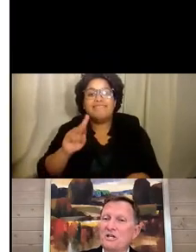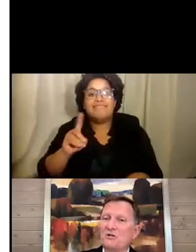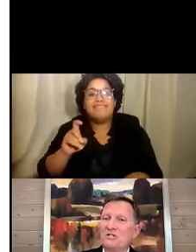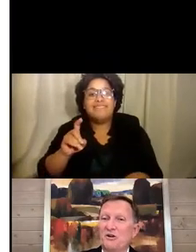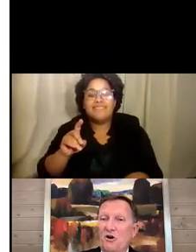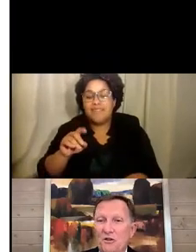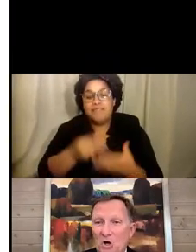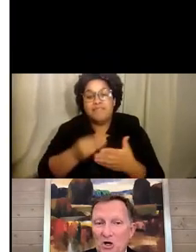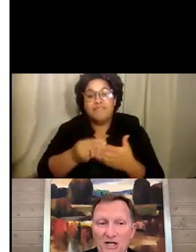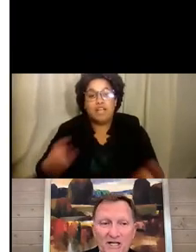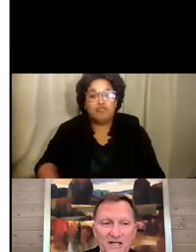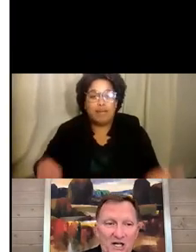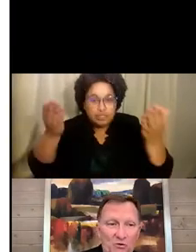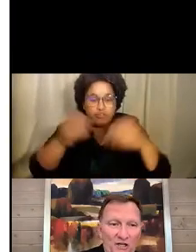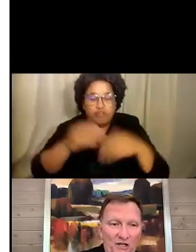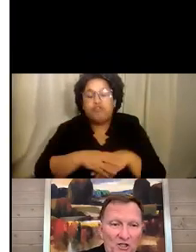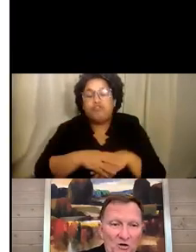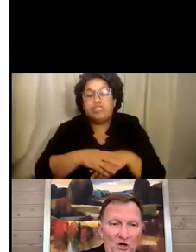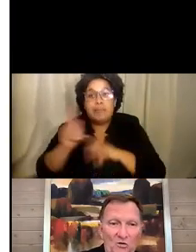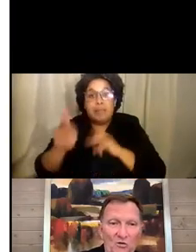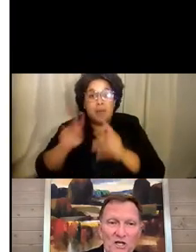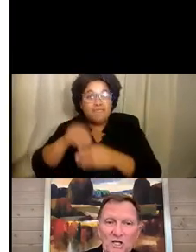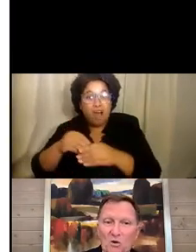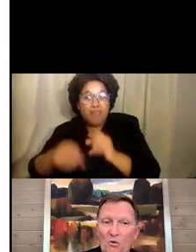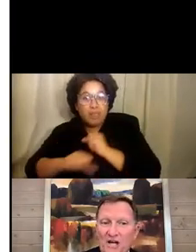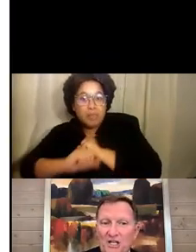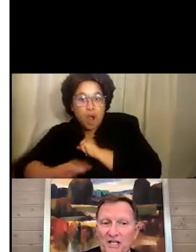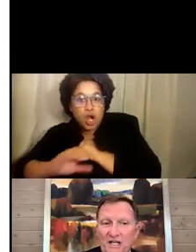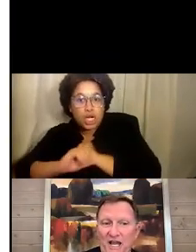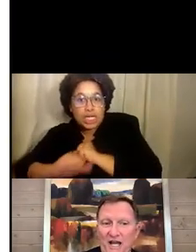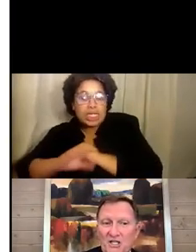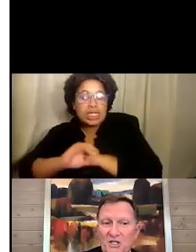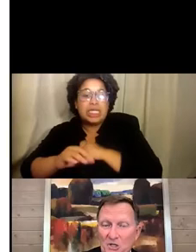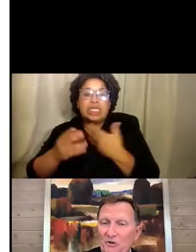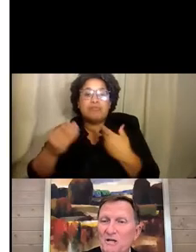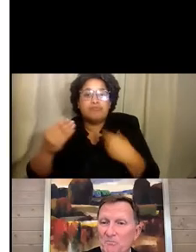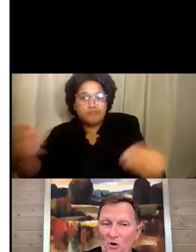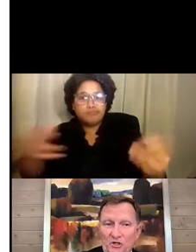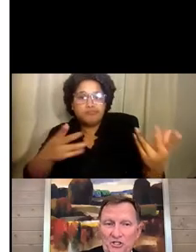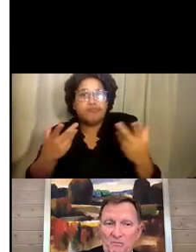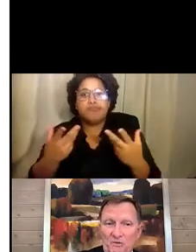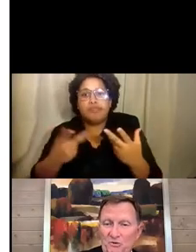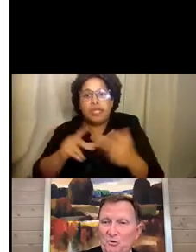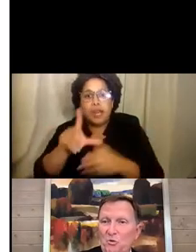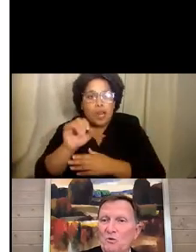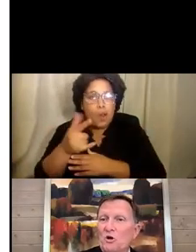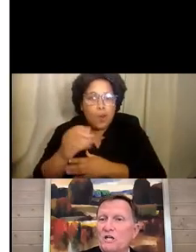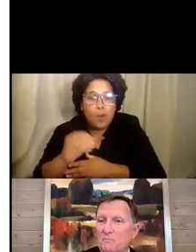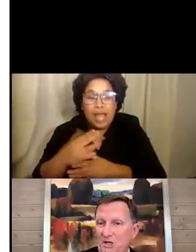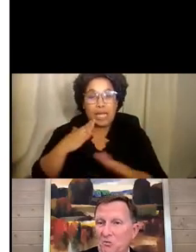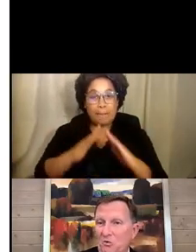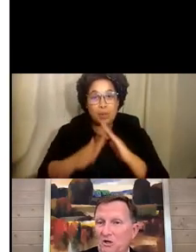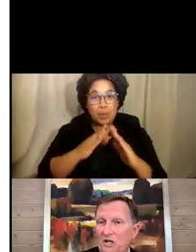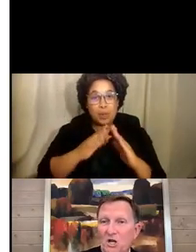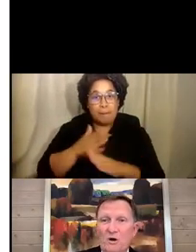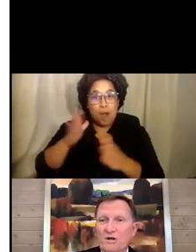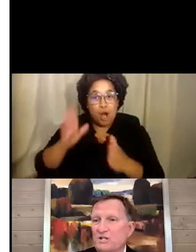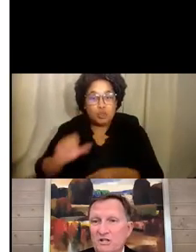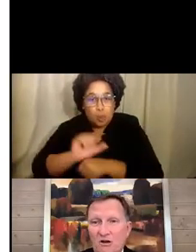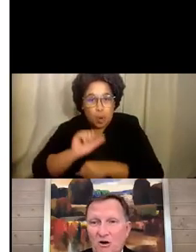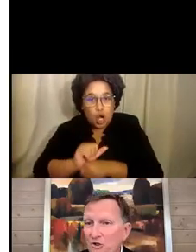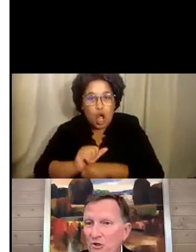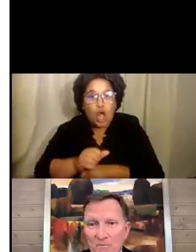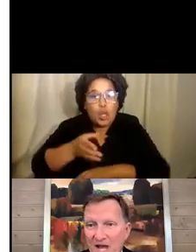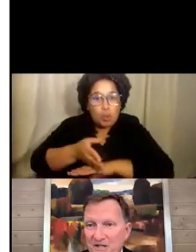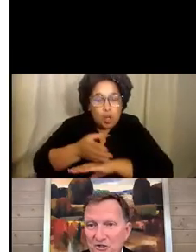folks that did all the marketing. They created the logo. We actually had community partners help us with the woodwork and metalwork, which